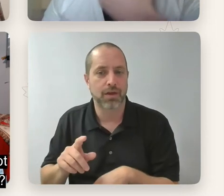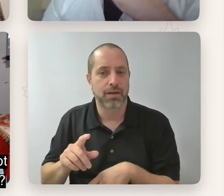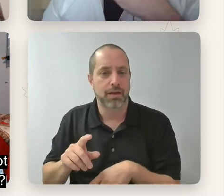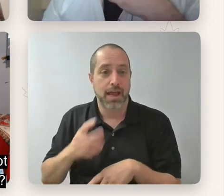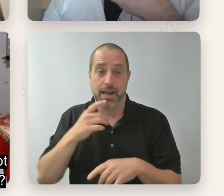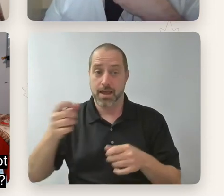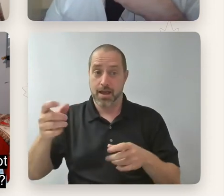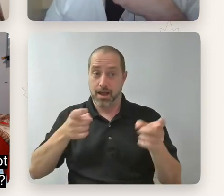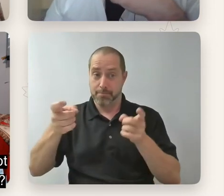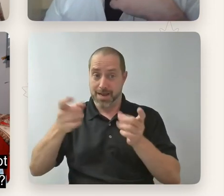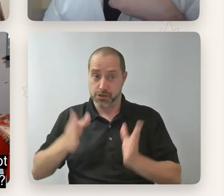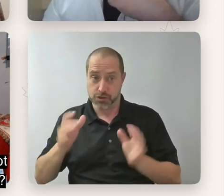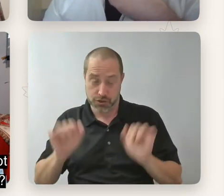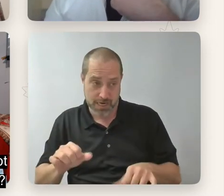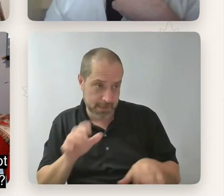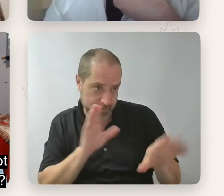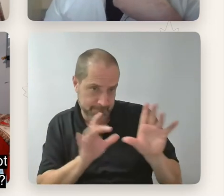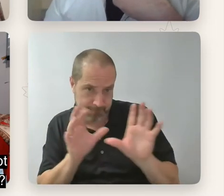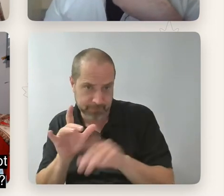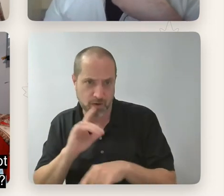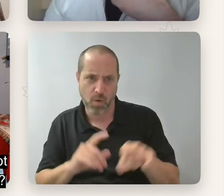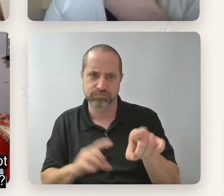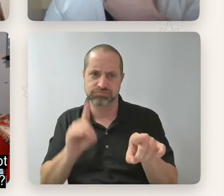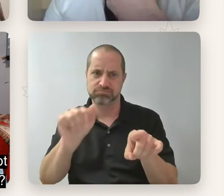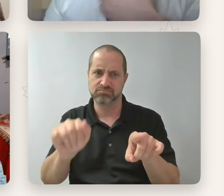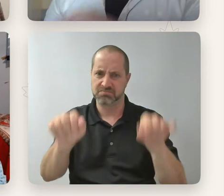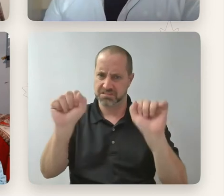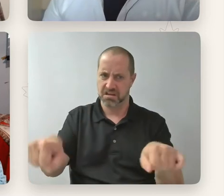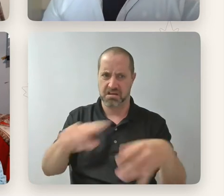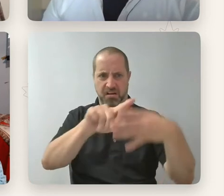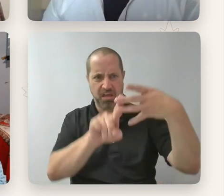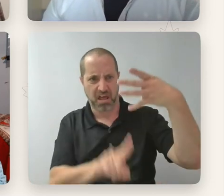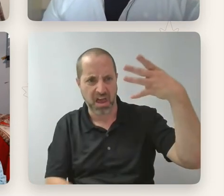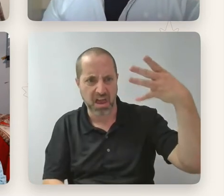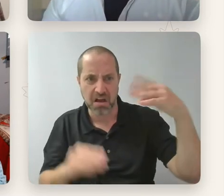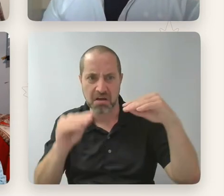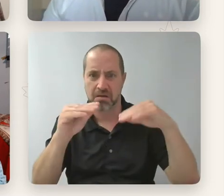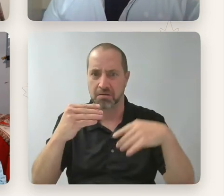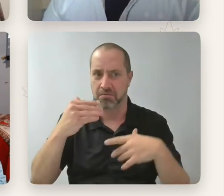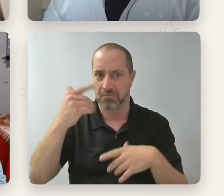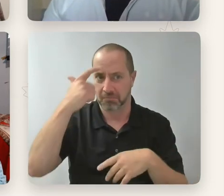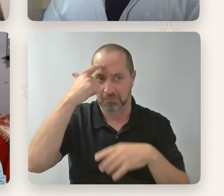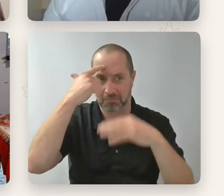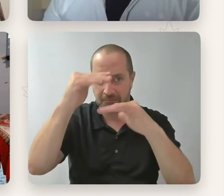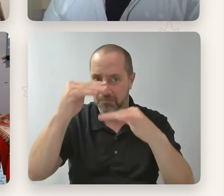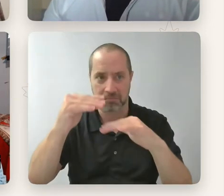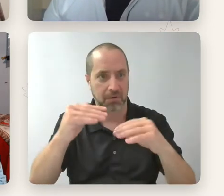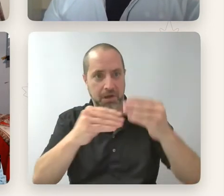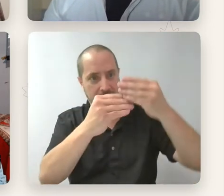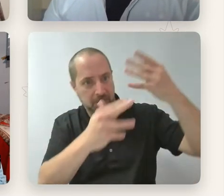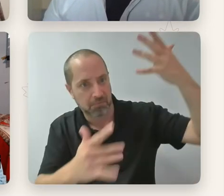say, oh, they're capable of a lot more than I thought. Right? So it's just a, it's an excellent way to get